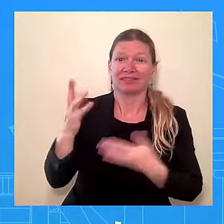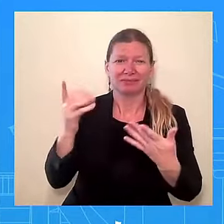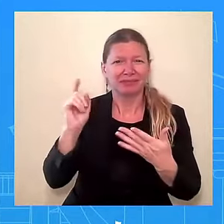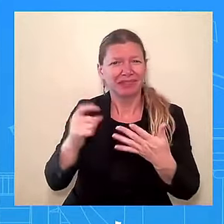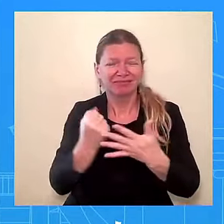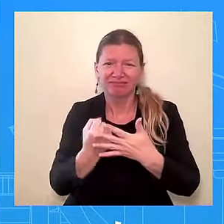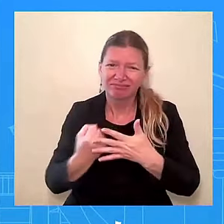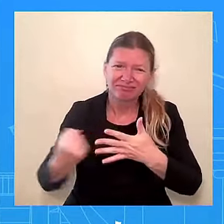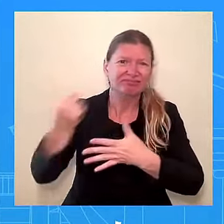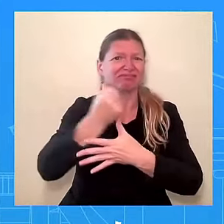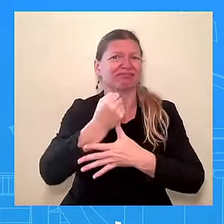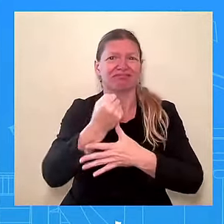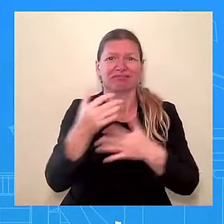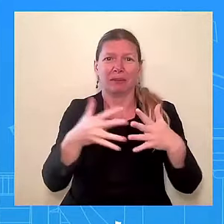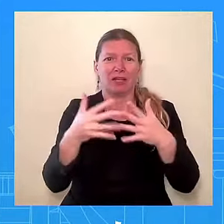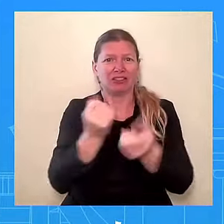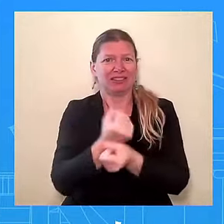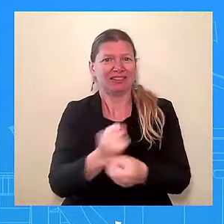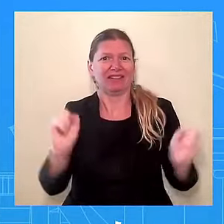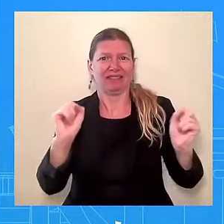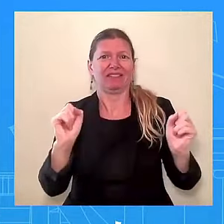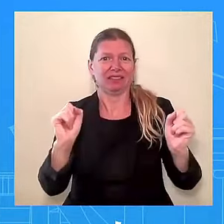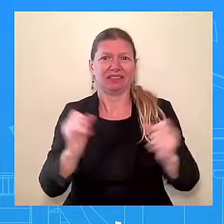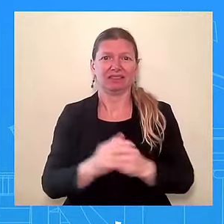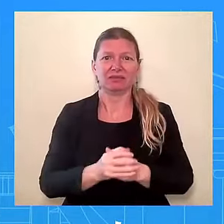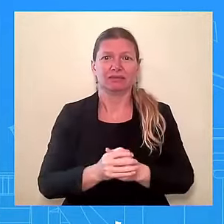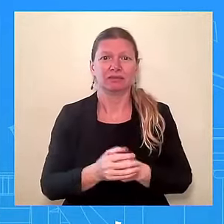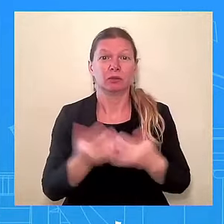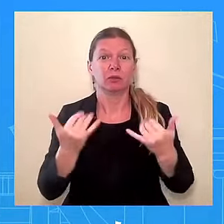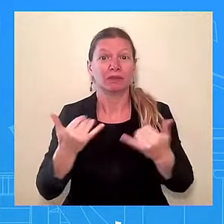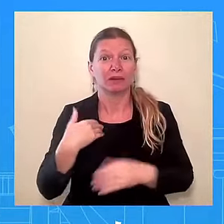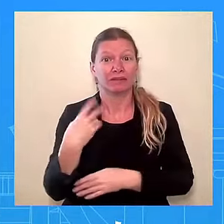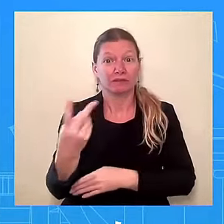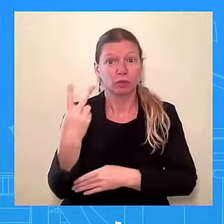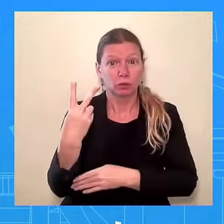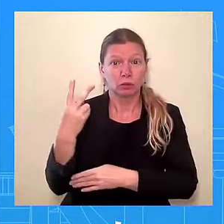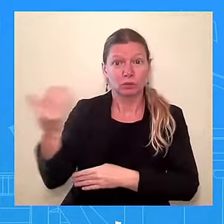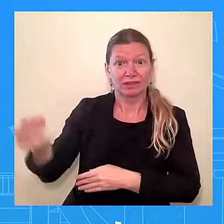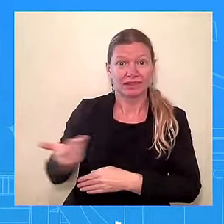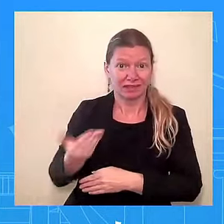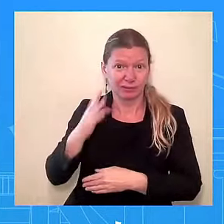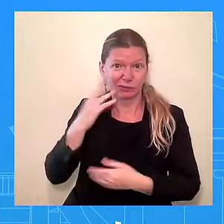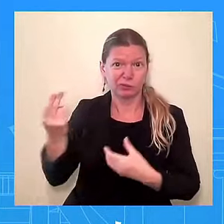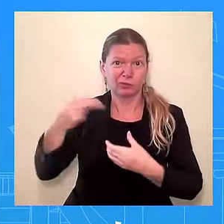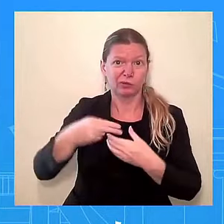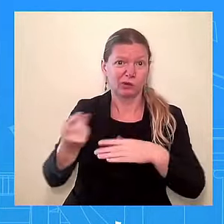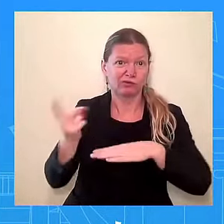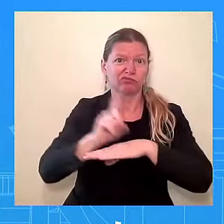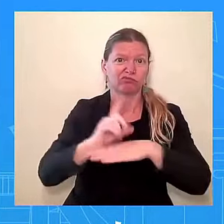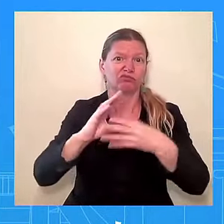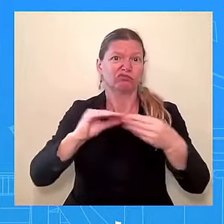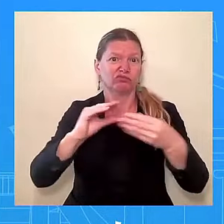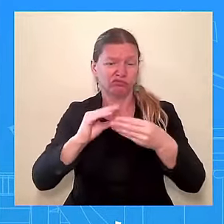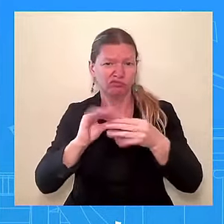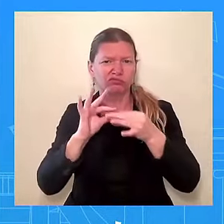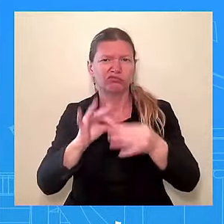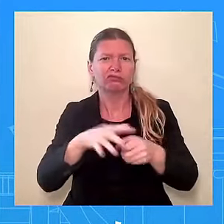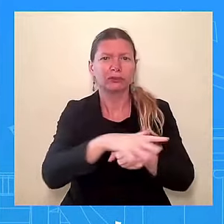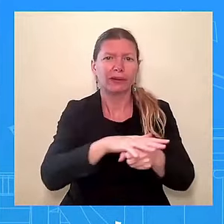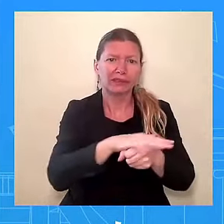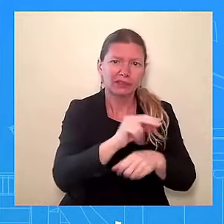domestic news and foreign developments. First up, we're joined by Secretary of Agriculture Tom